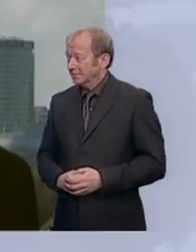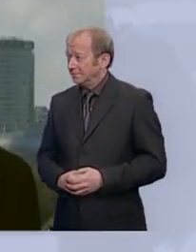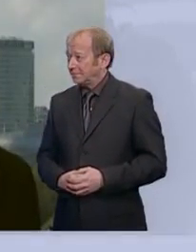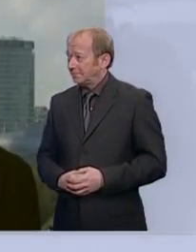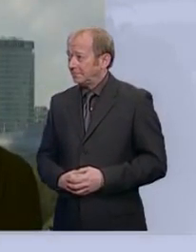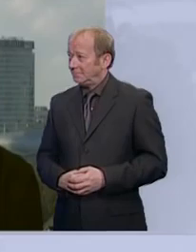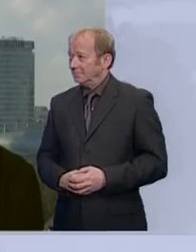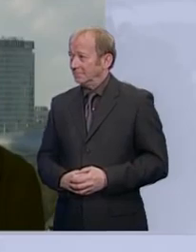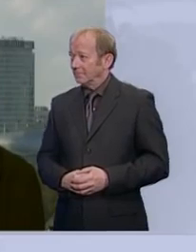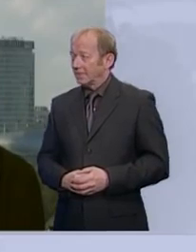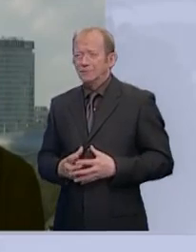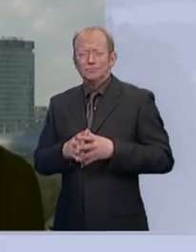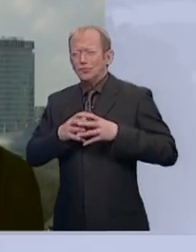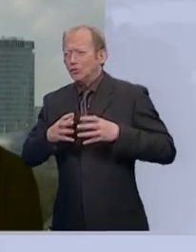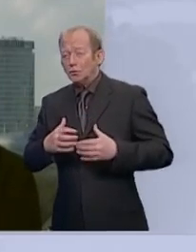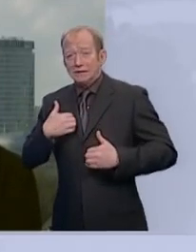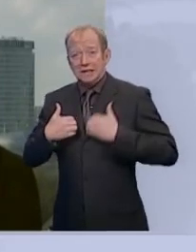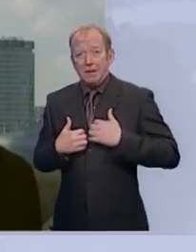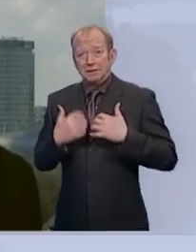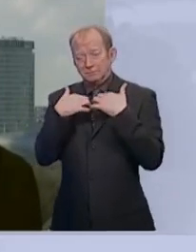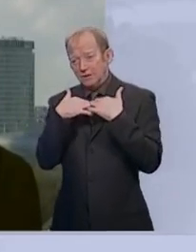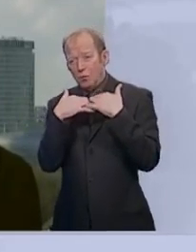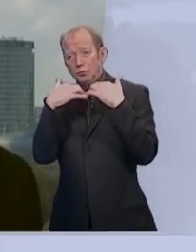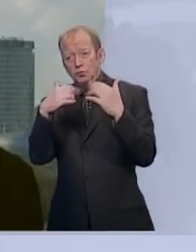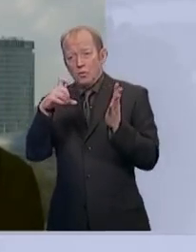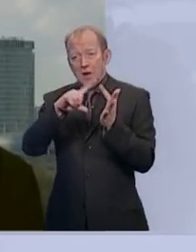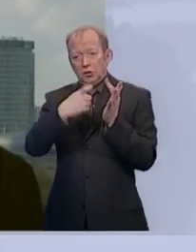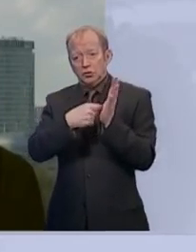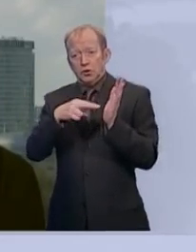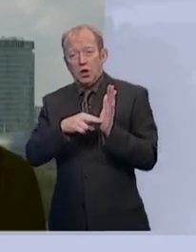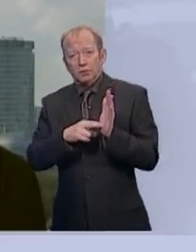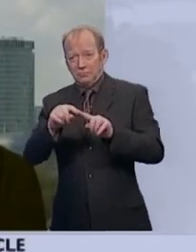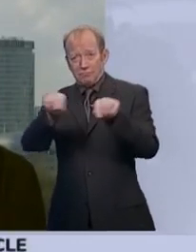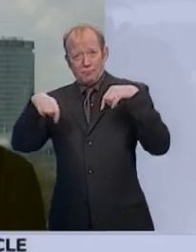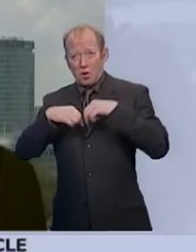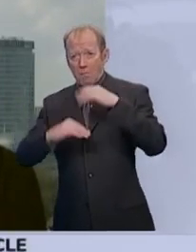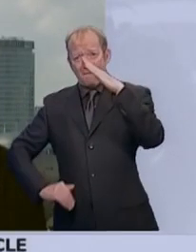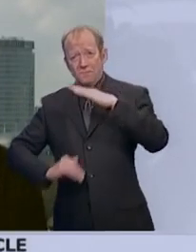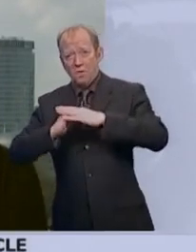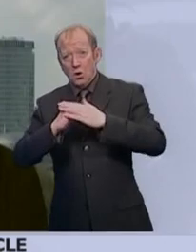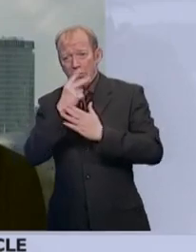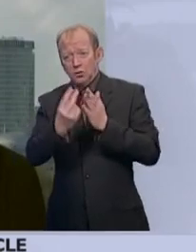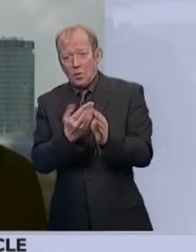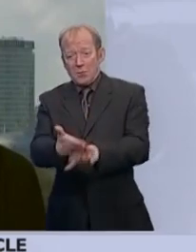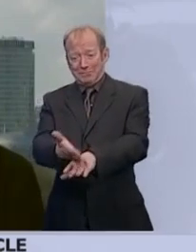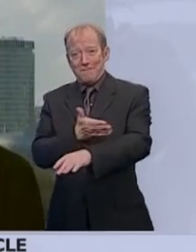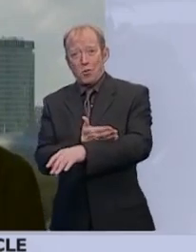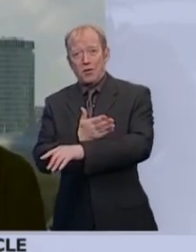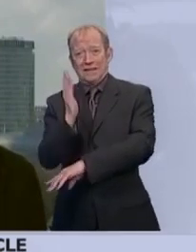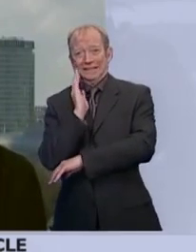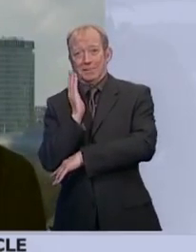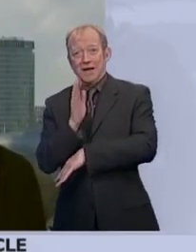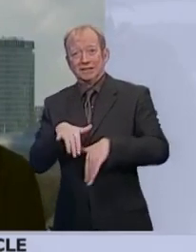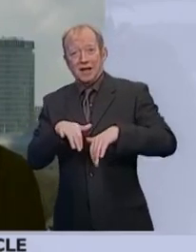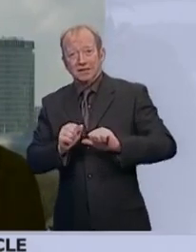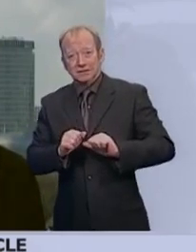excitement today. In the main auditorium in CERN, the room was completely full two hours before the seminar started, and they had